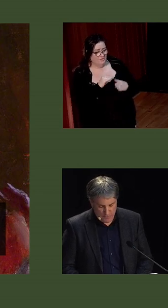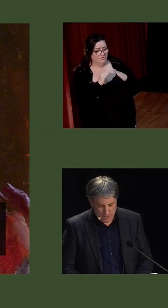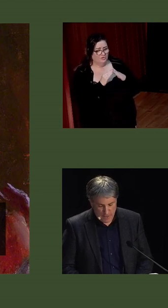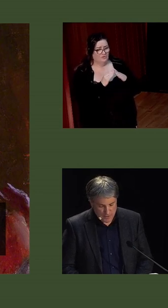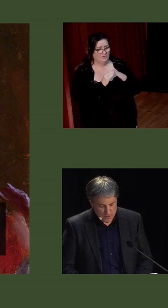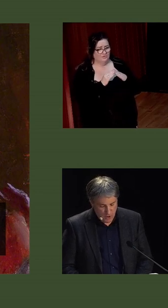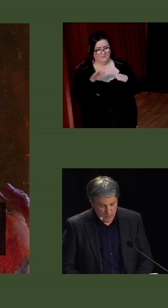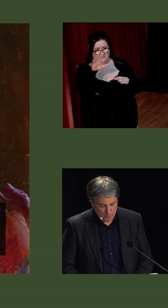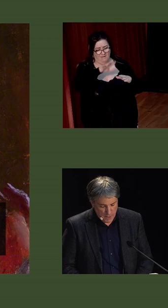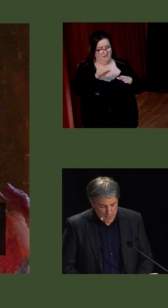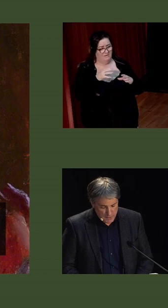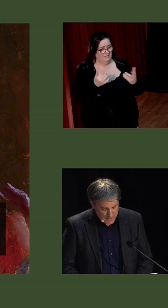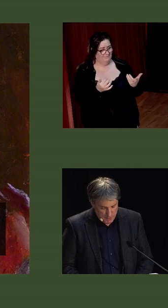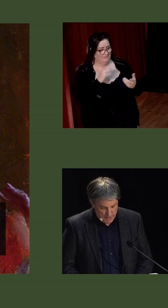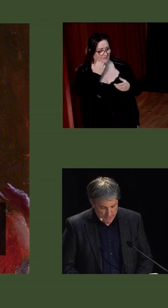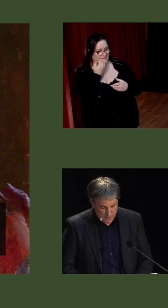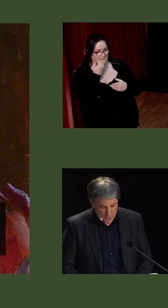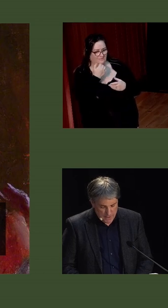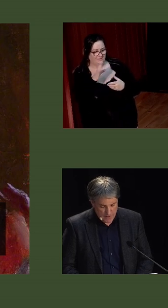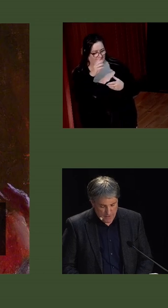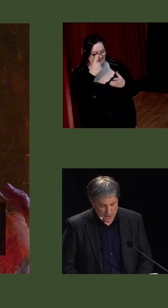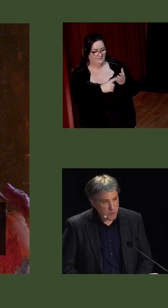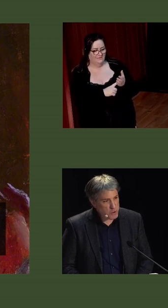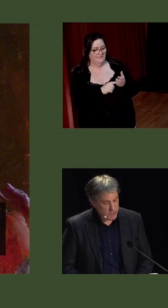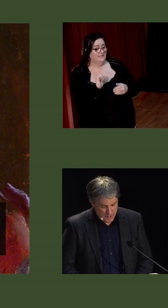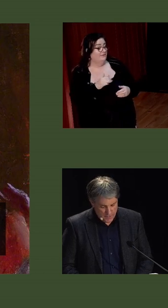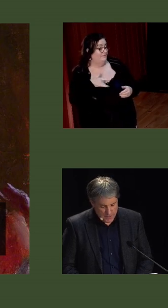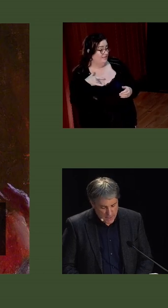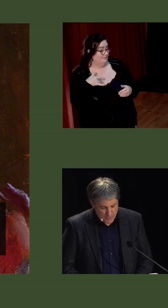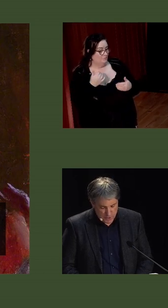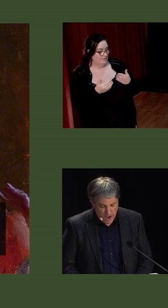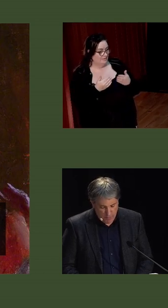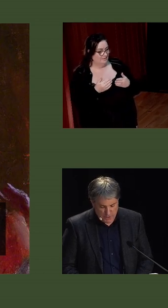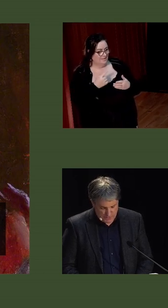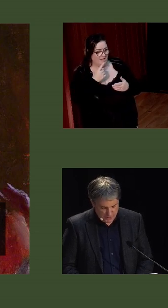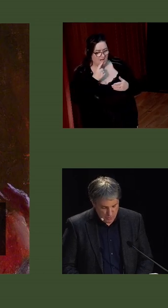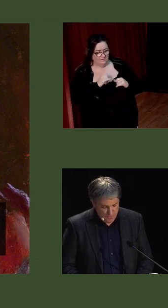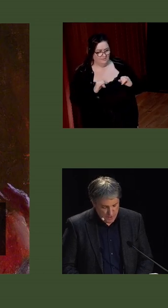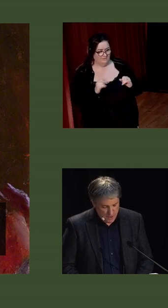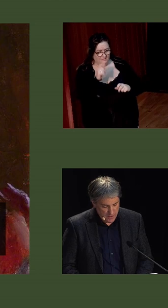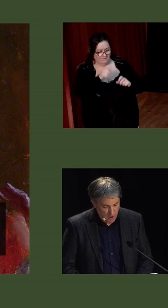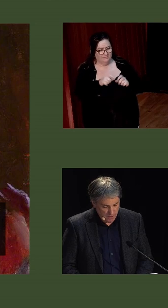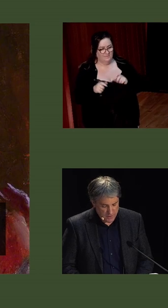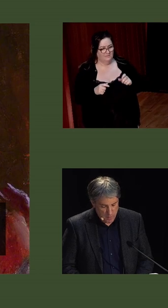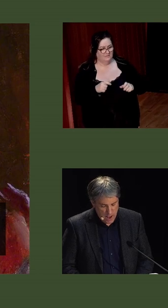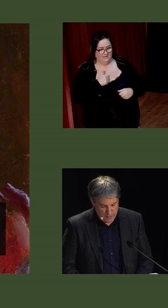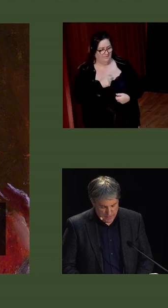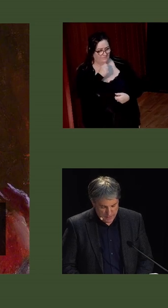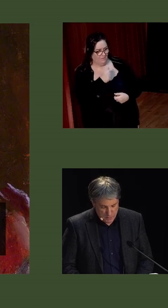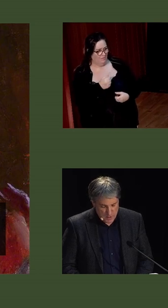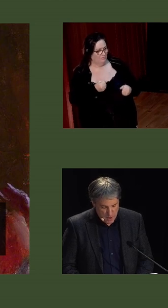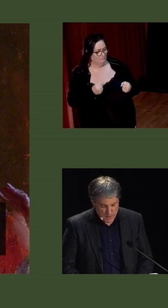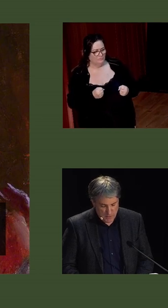in Carlingford and Dundalk. This, he believed, would little affect, quote, the desperate characters who fear neither God